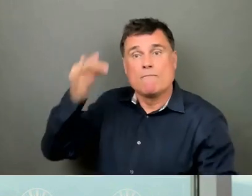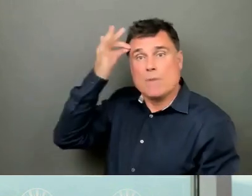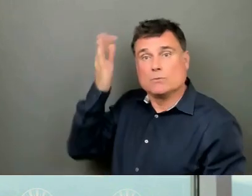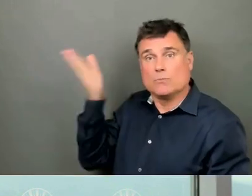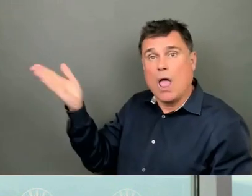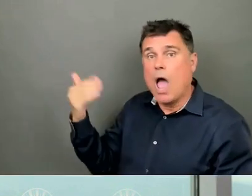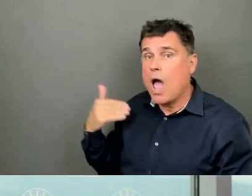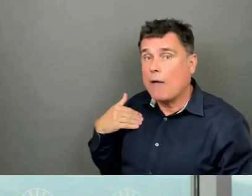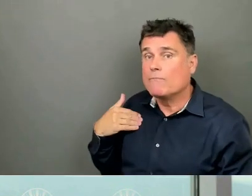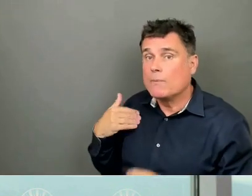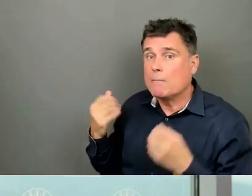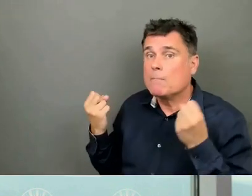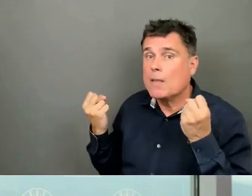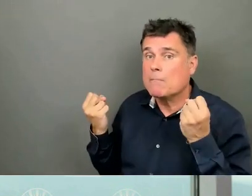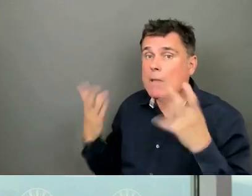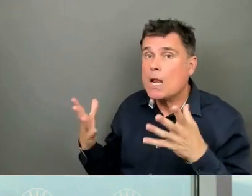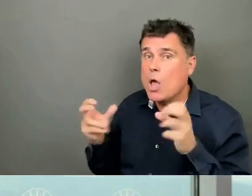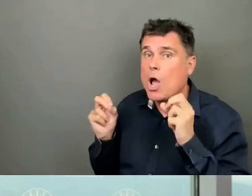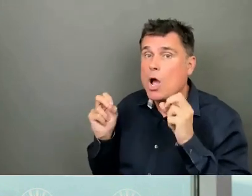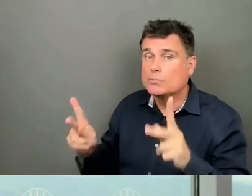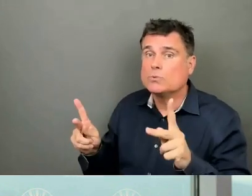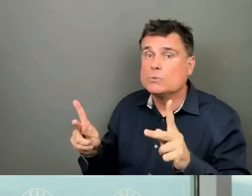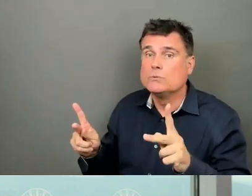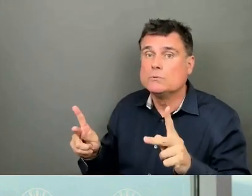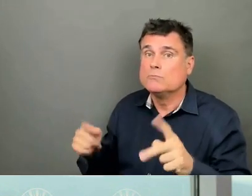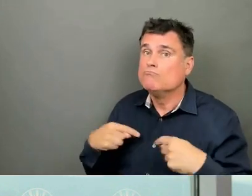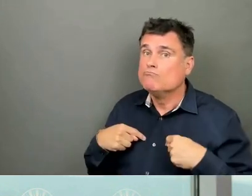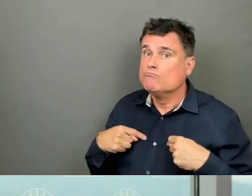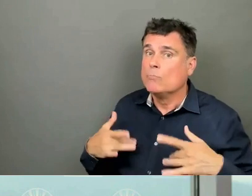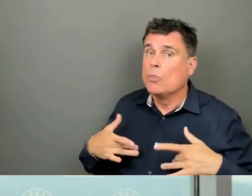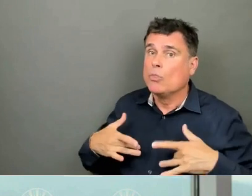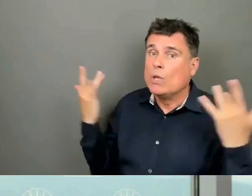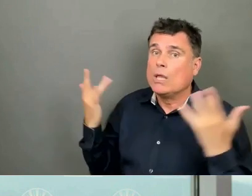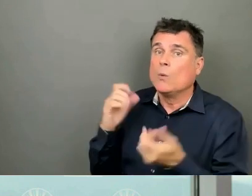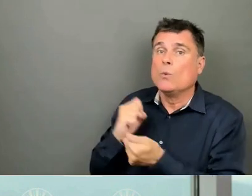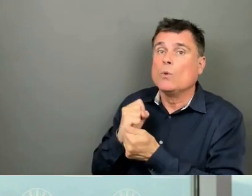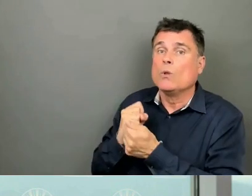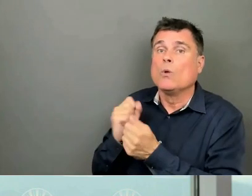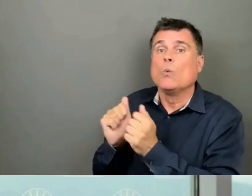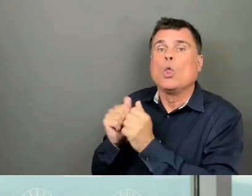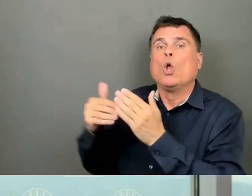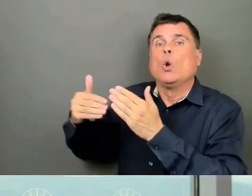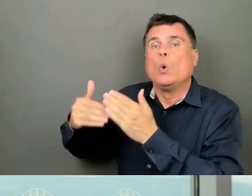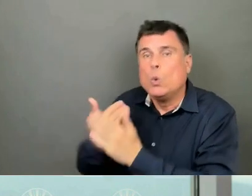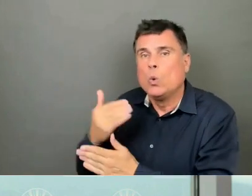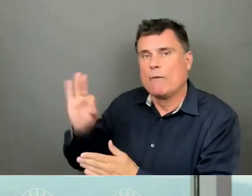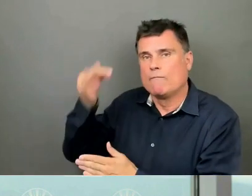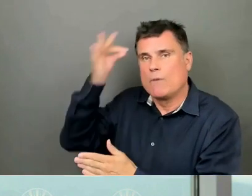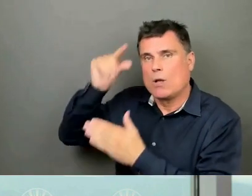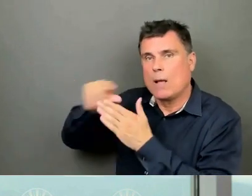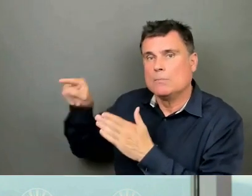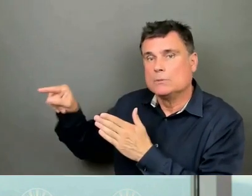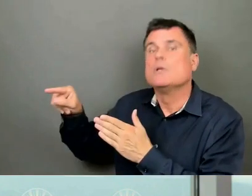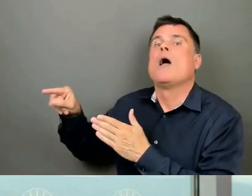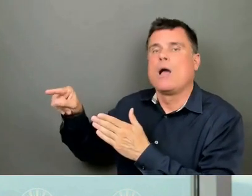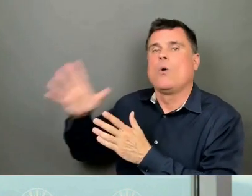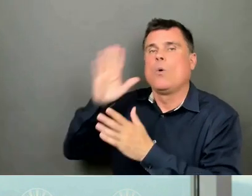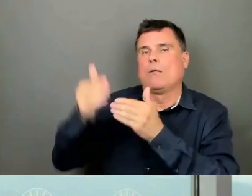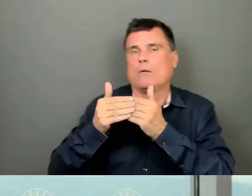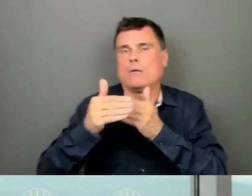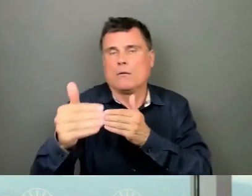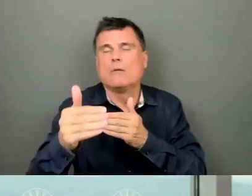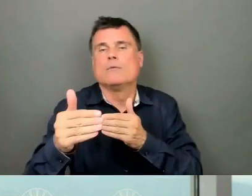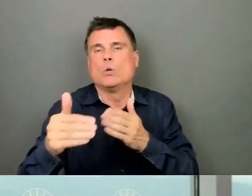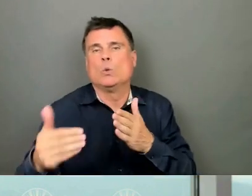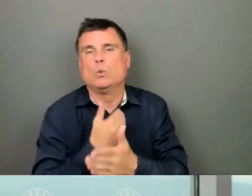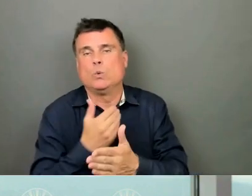and I look forward to working with whatever new administration comes in to addressing the issue. Our next question is from Frances Bula,